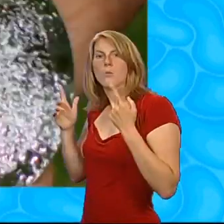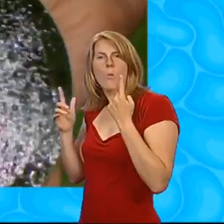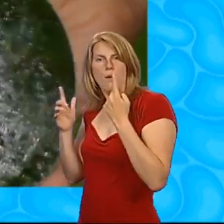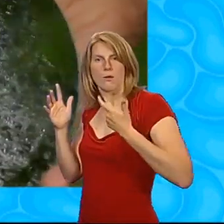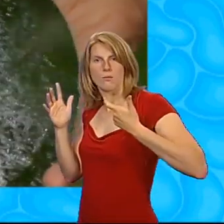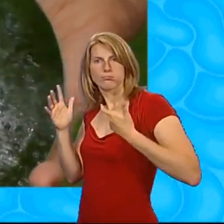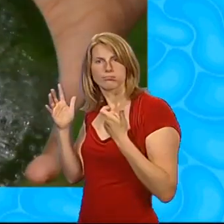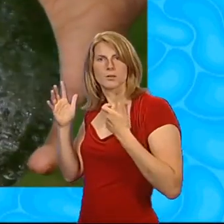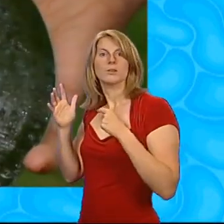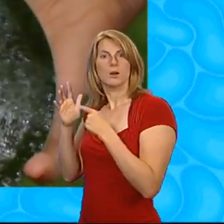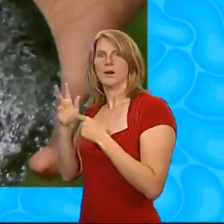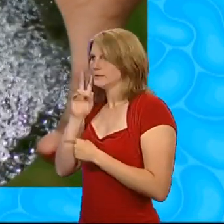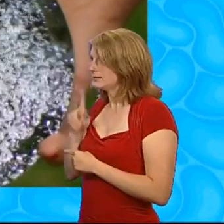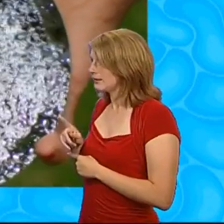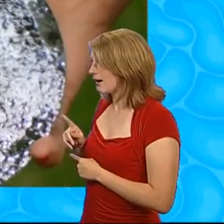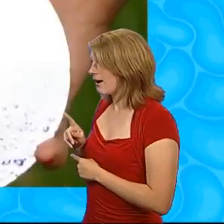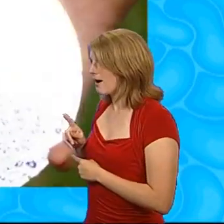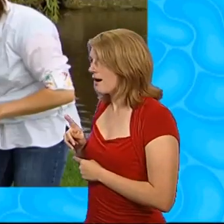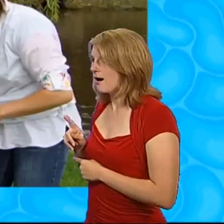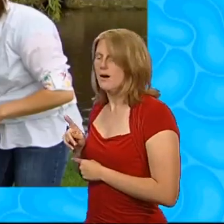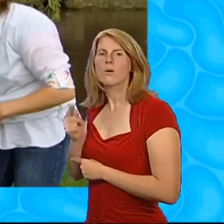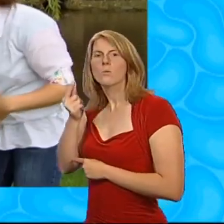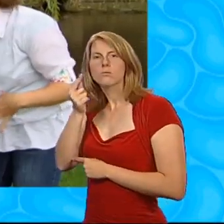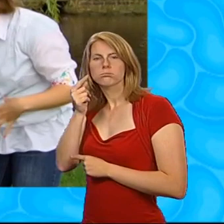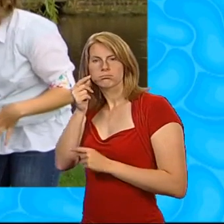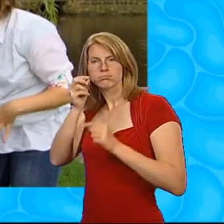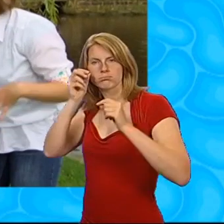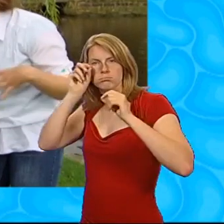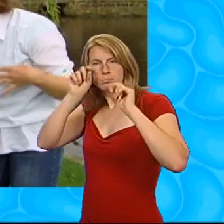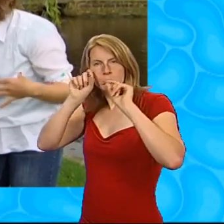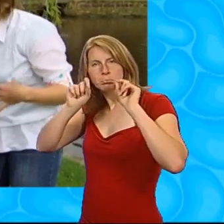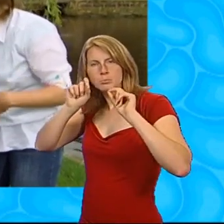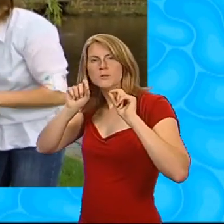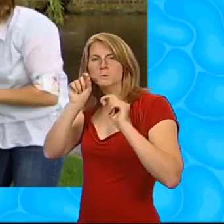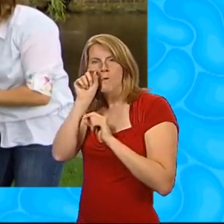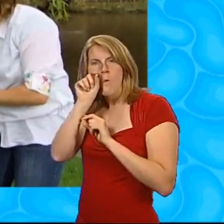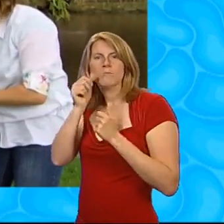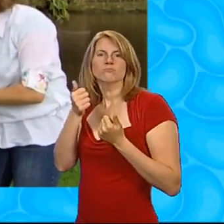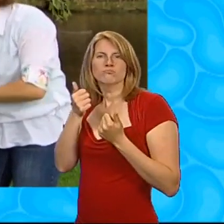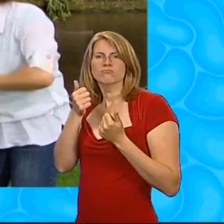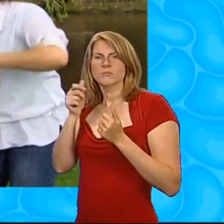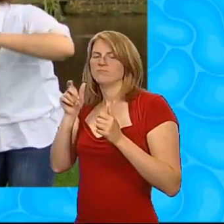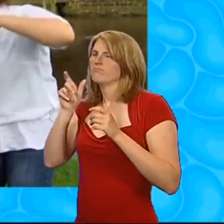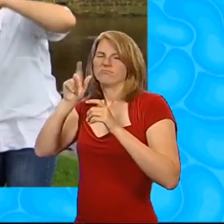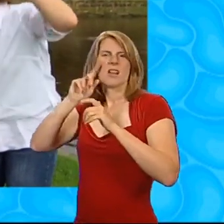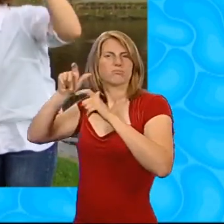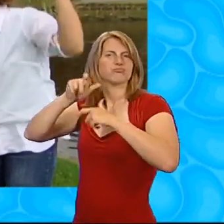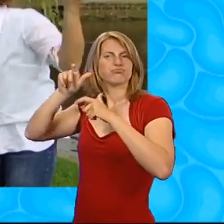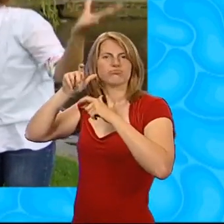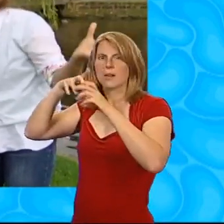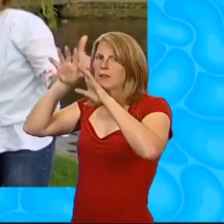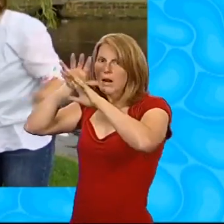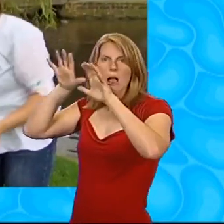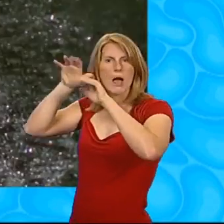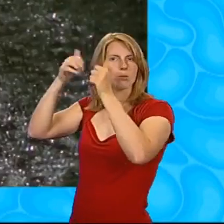Oh, brilliant! Now, when all the little drops of water that make a cloud are small, they hang quite happily